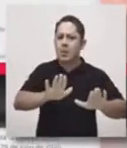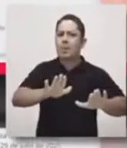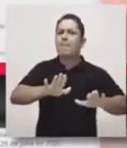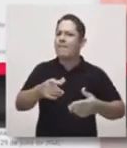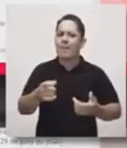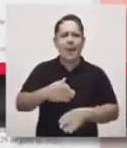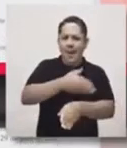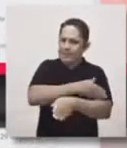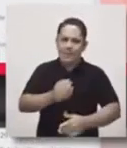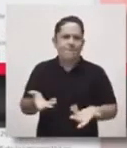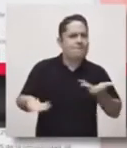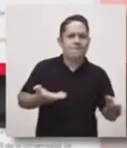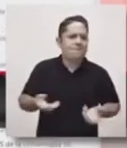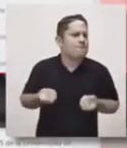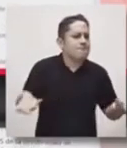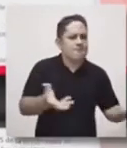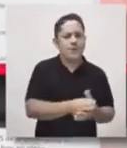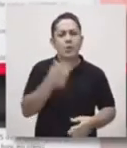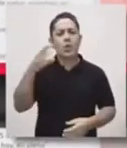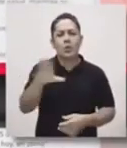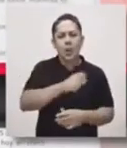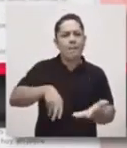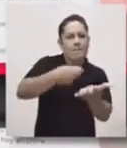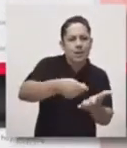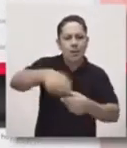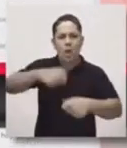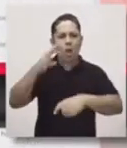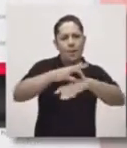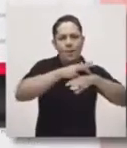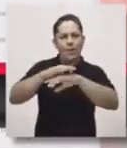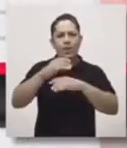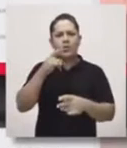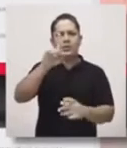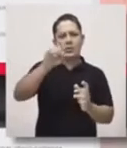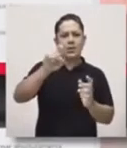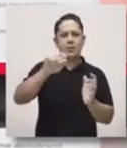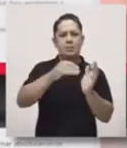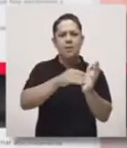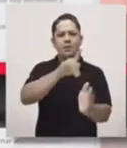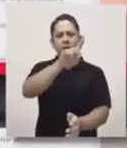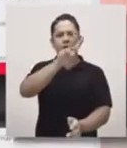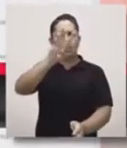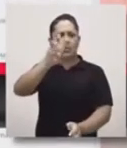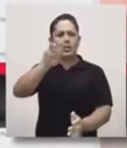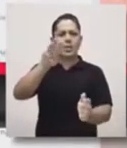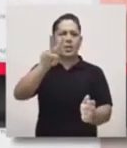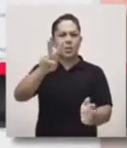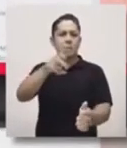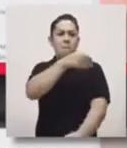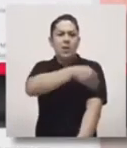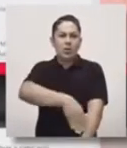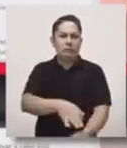urges that the debts owed to the island medical specialists, which today amounted to 6,182 million pesos, be paid in a